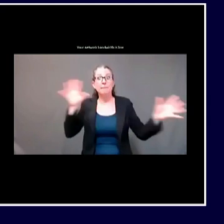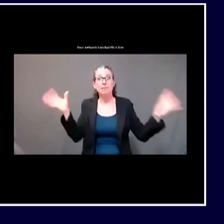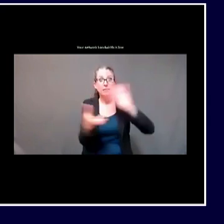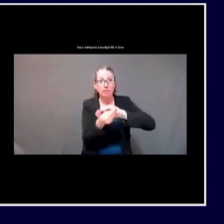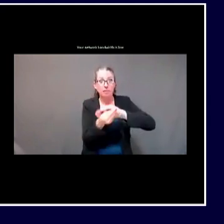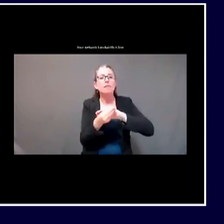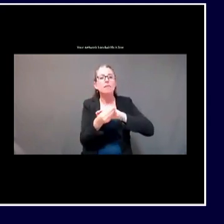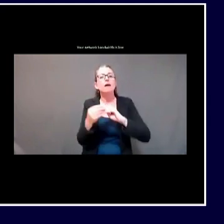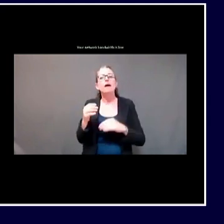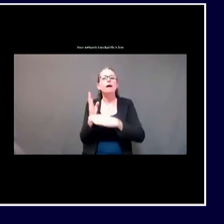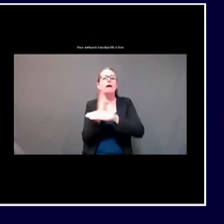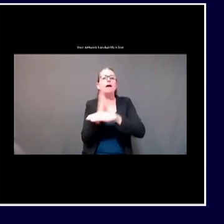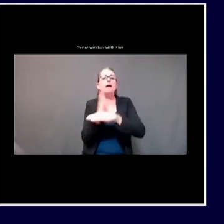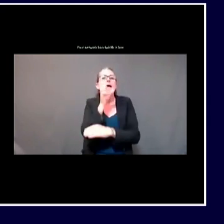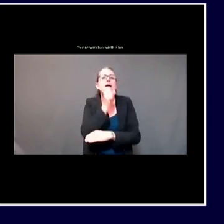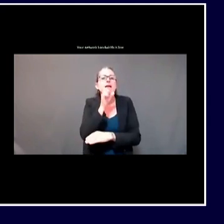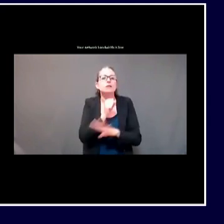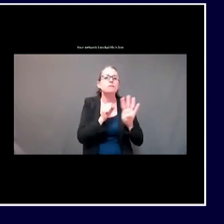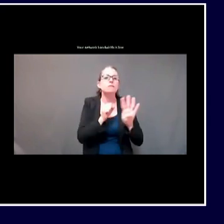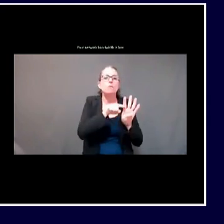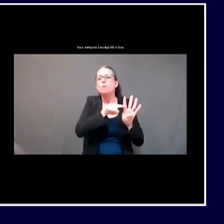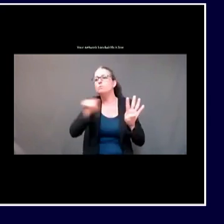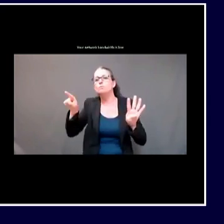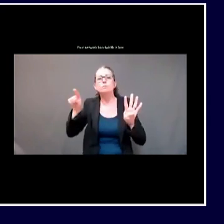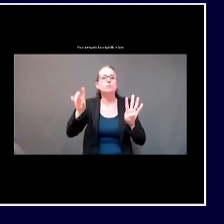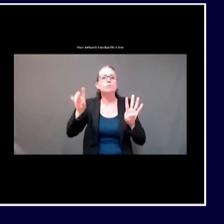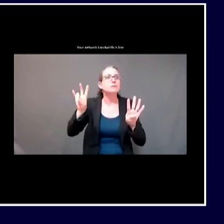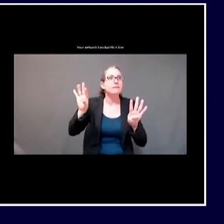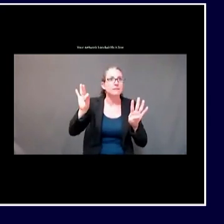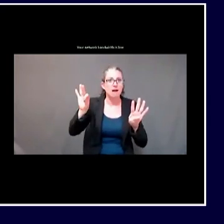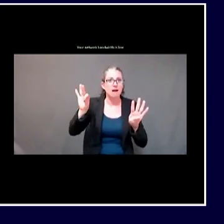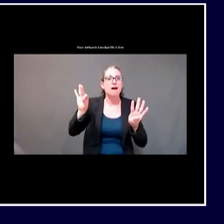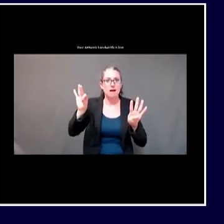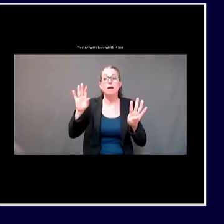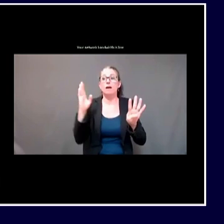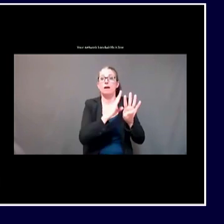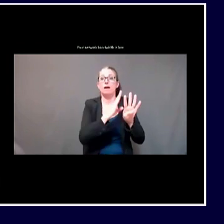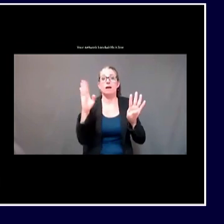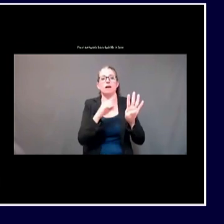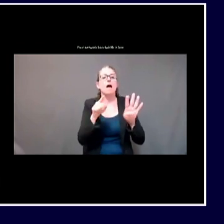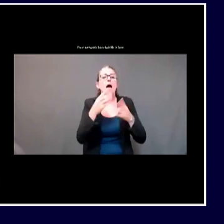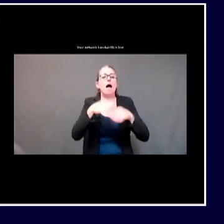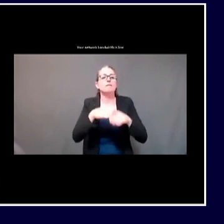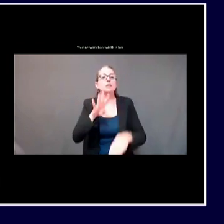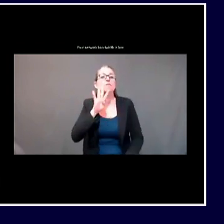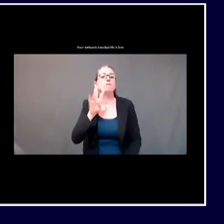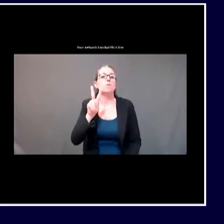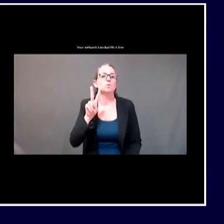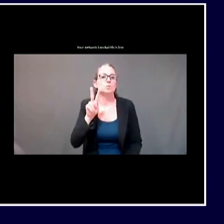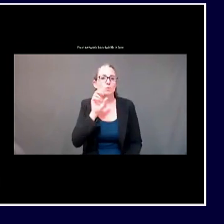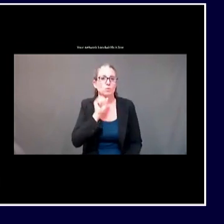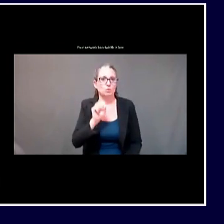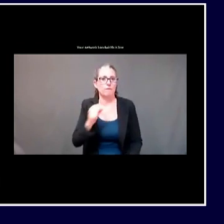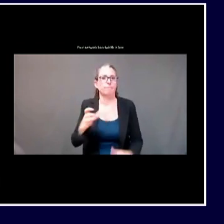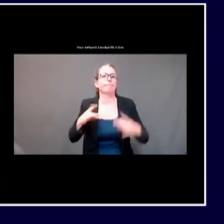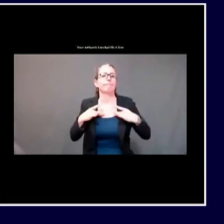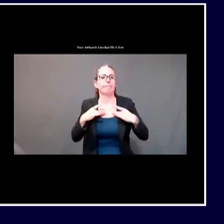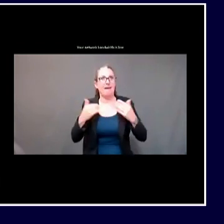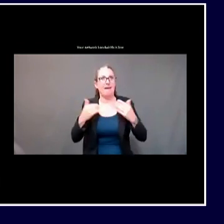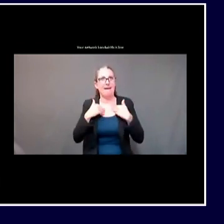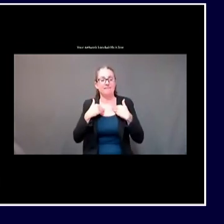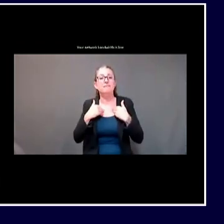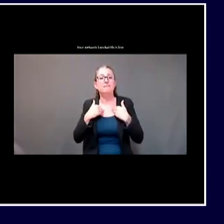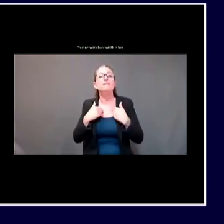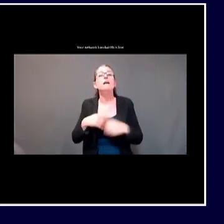right now are among children under the age of 18. Most of the cases that have been detected thus far